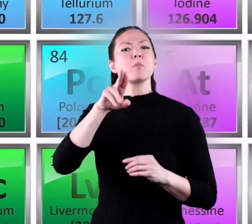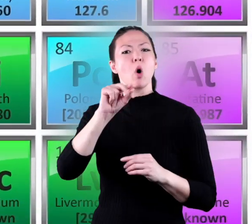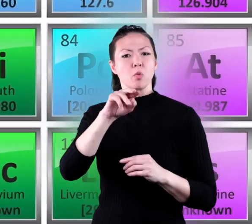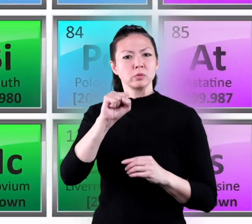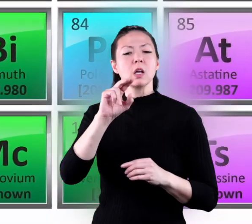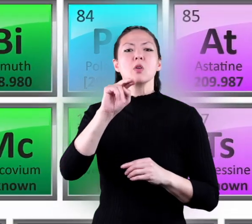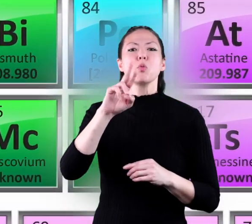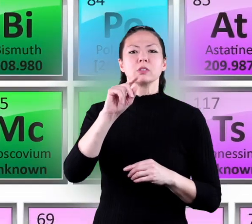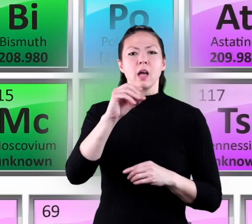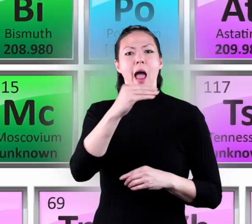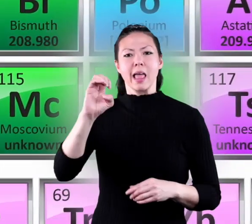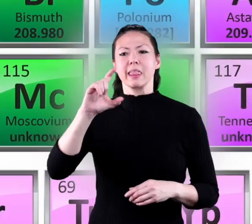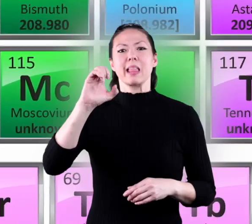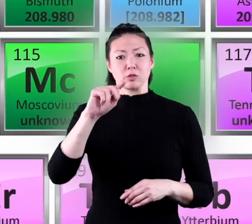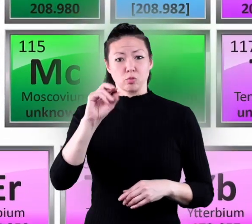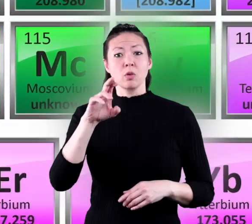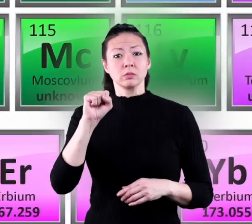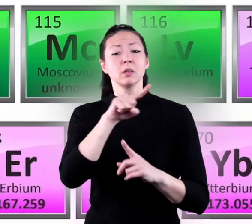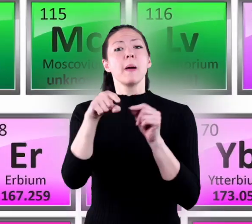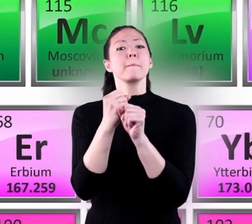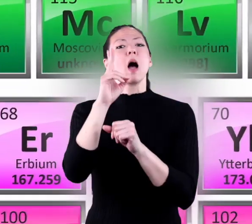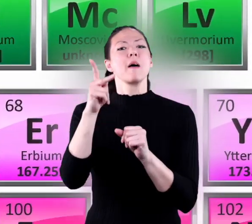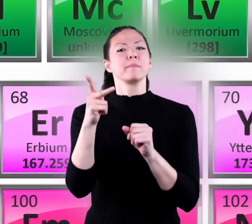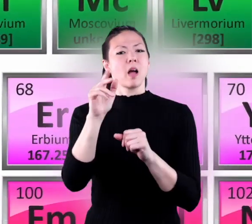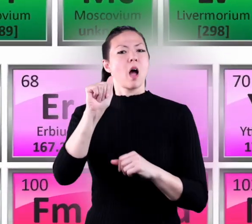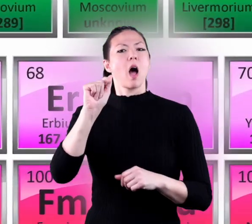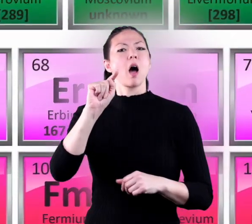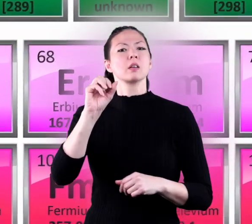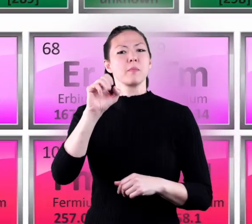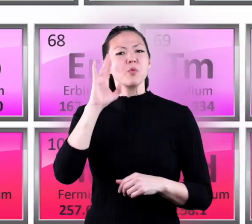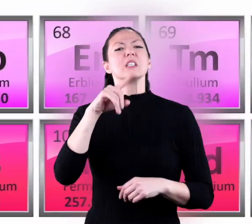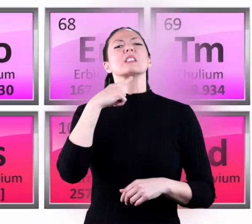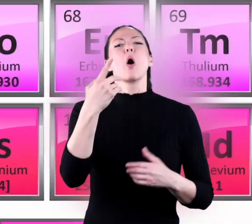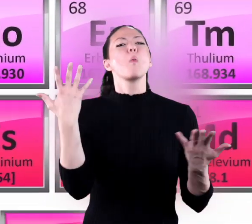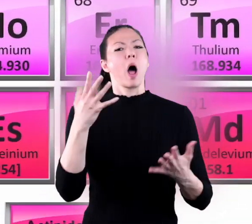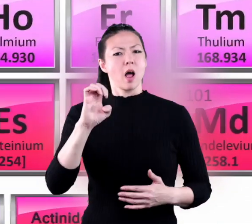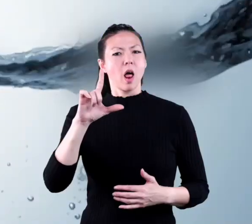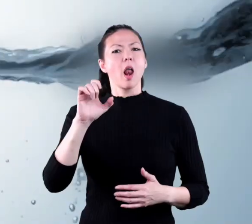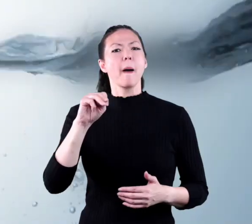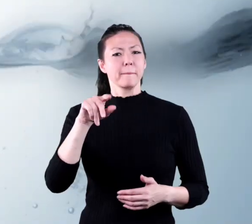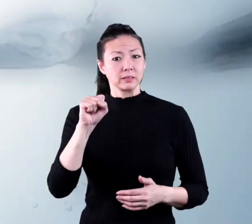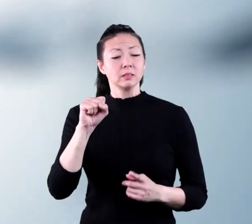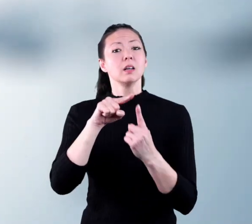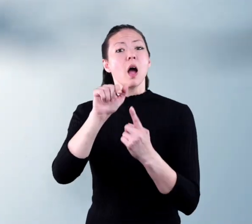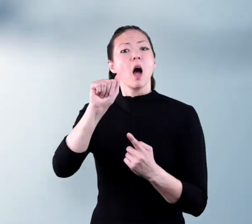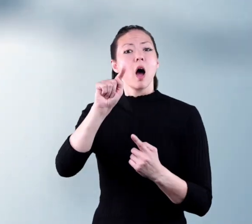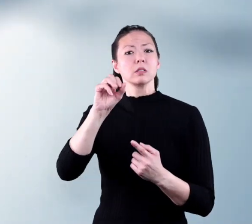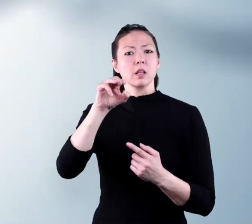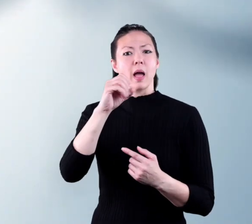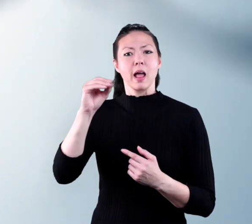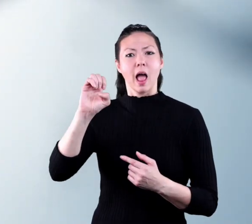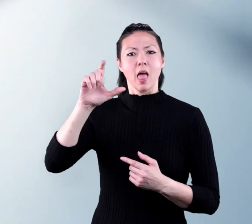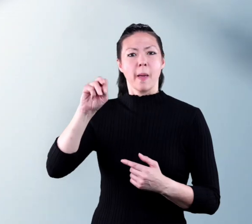of protons, neutrons, and electrons that make up the atoms in an element, tell you what the element is. And